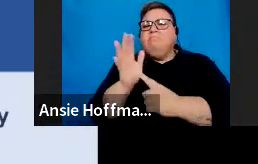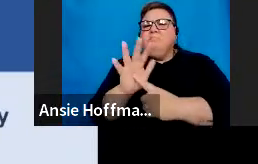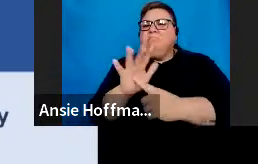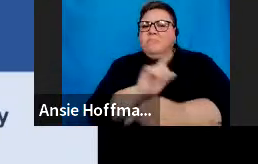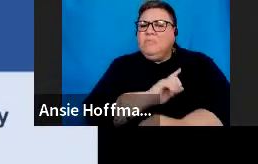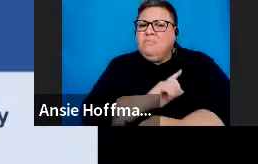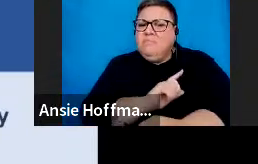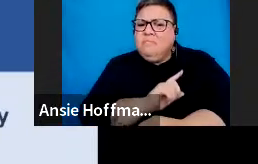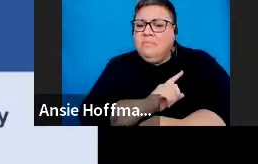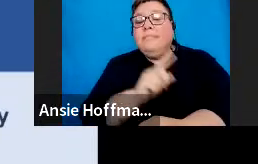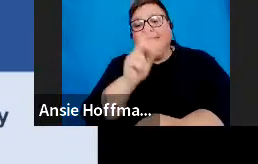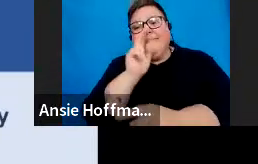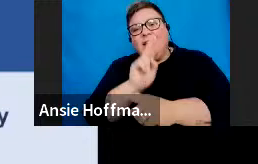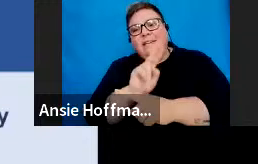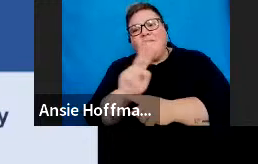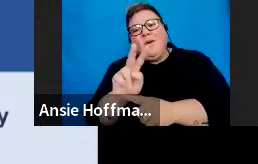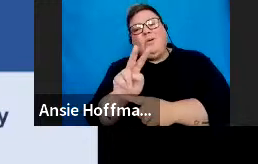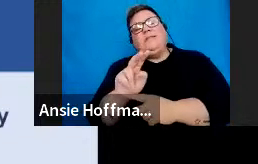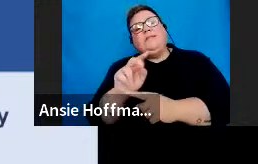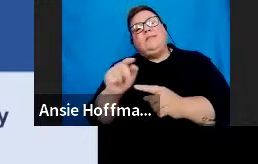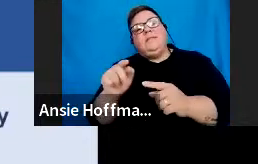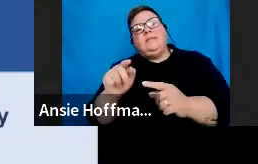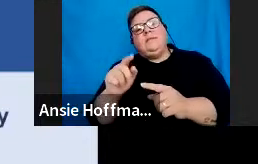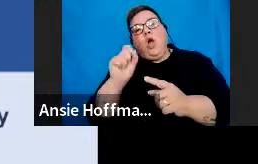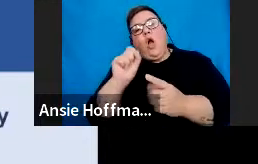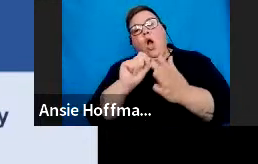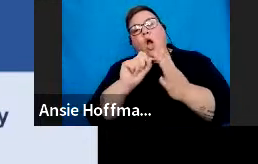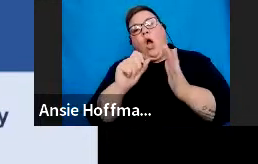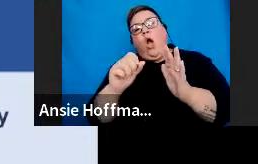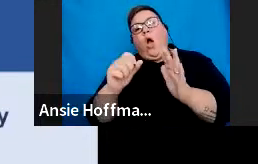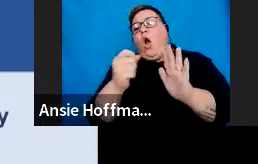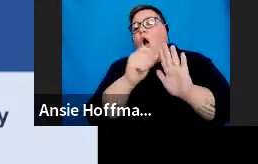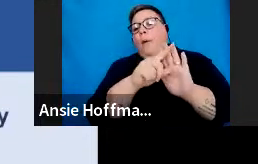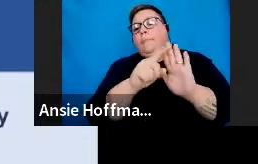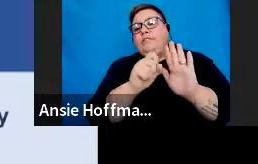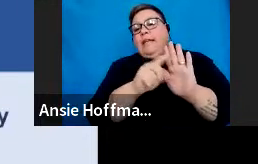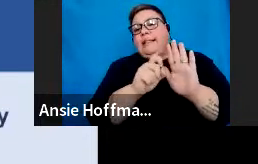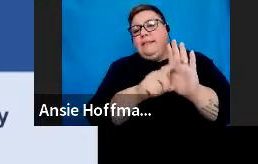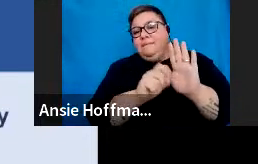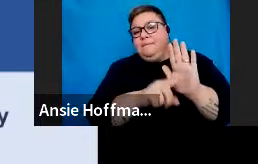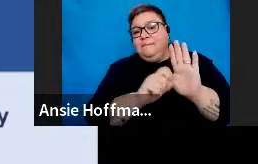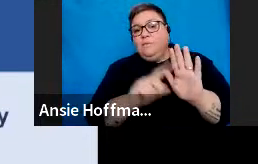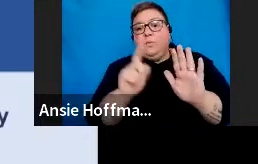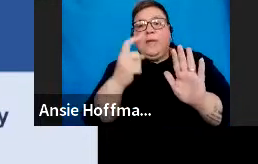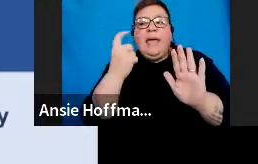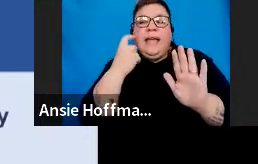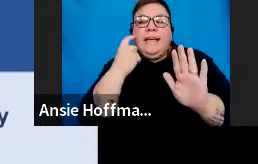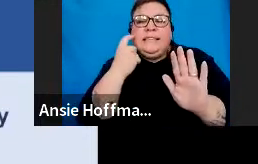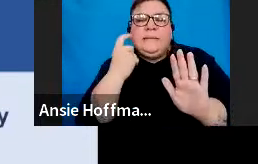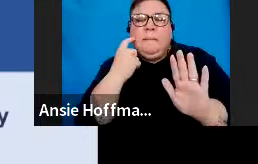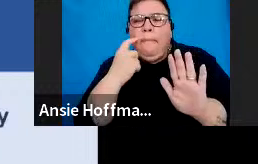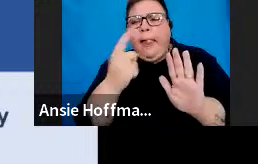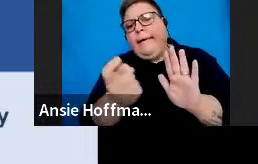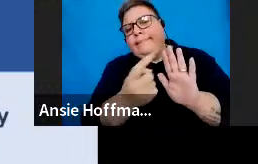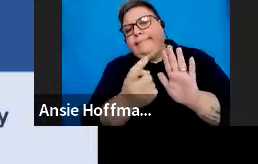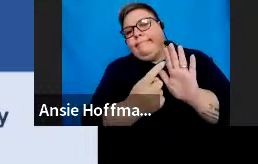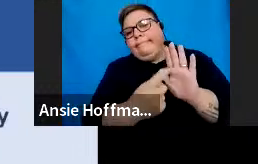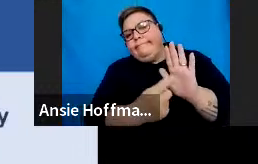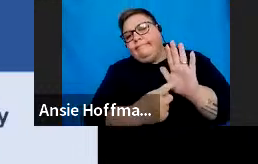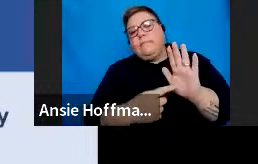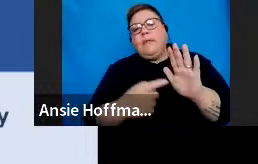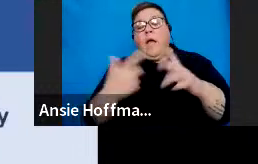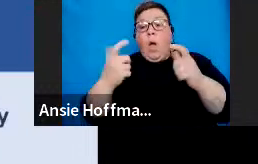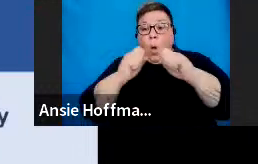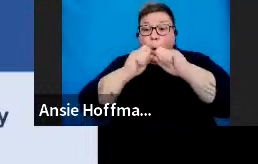we focus on the following strategic objectives. It's to make it easy to comply or simple. To create awareness,